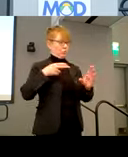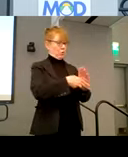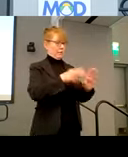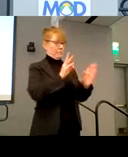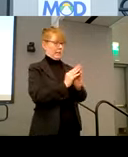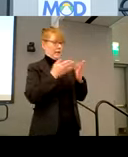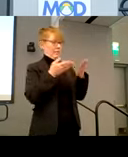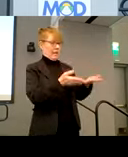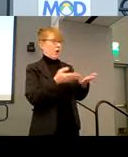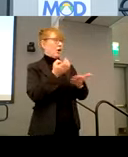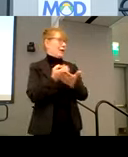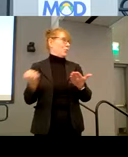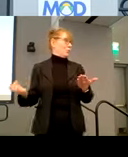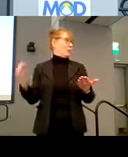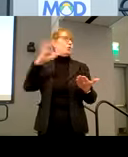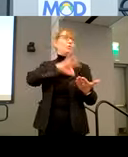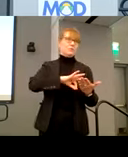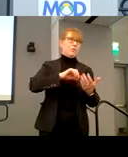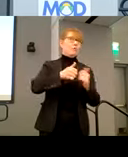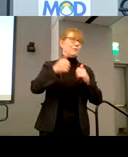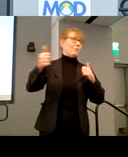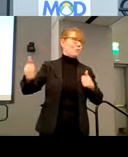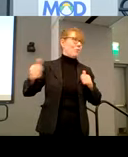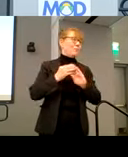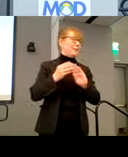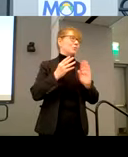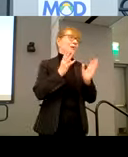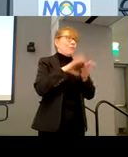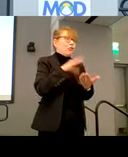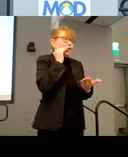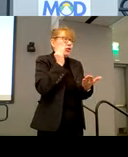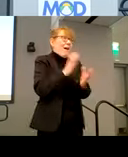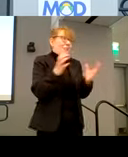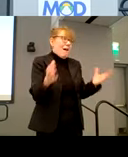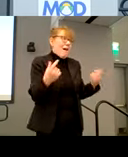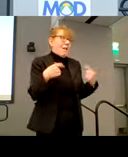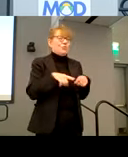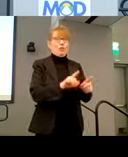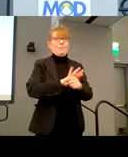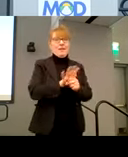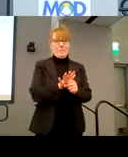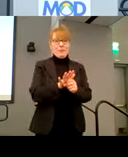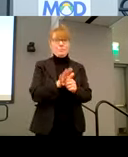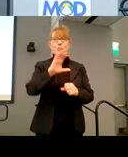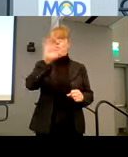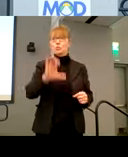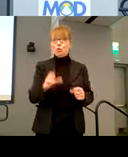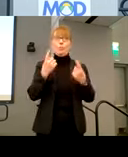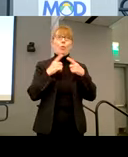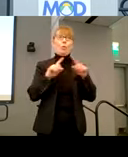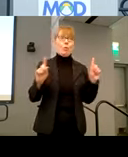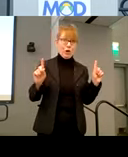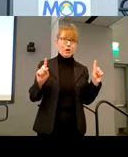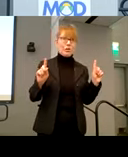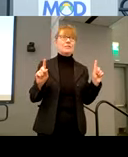will be very useful for. Uh, because we've learned a lot during the pandemic about the fact that zoom does work, other